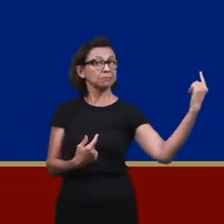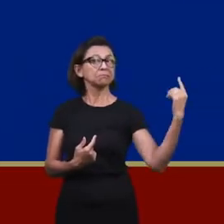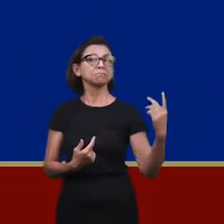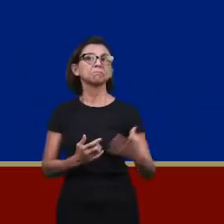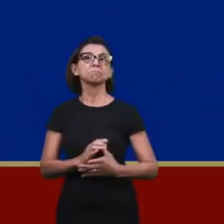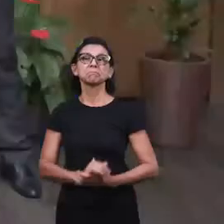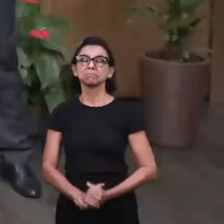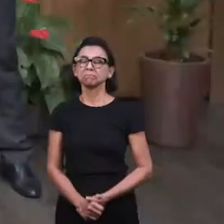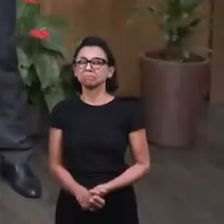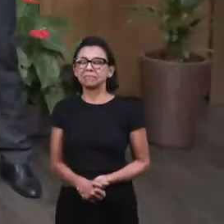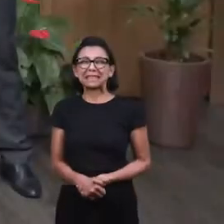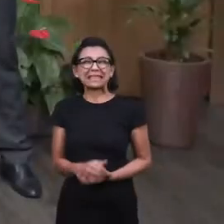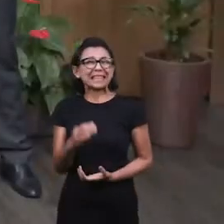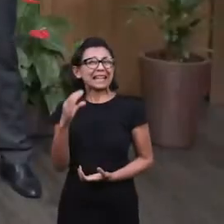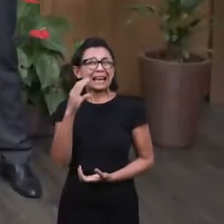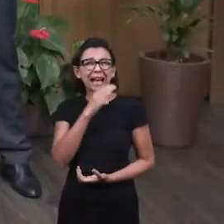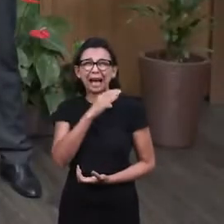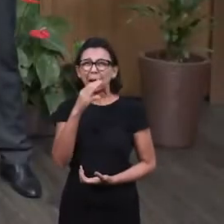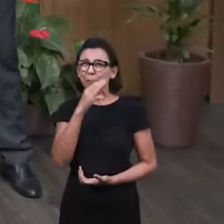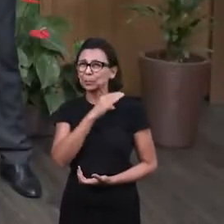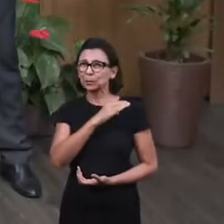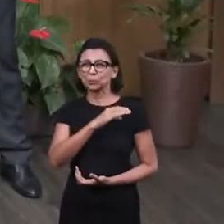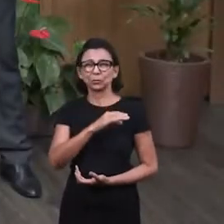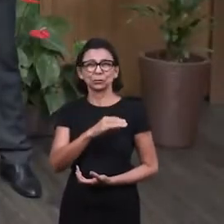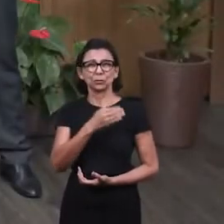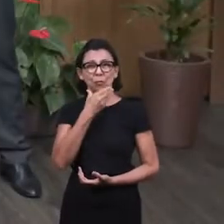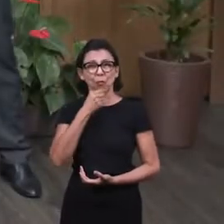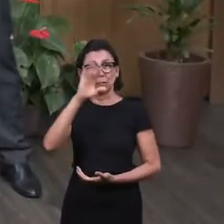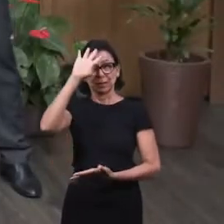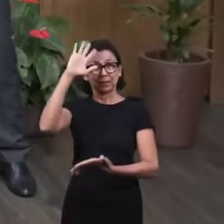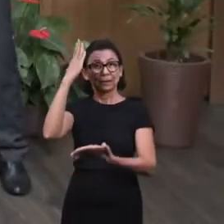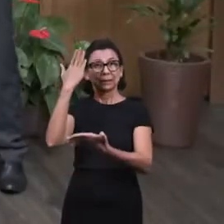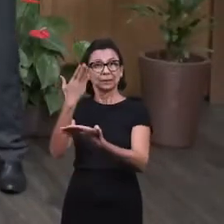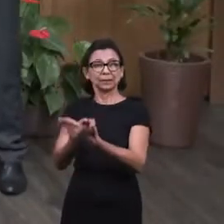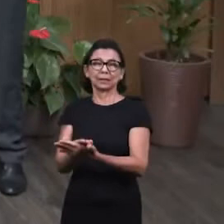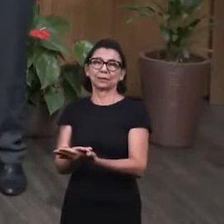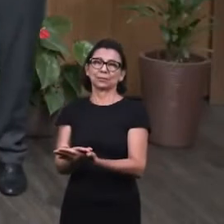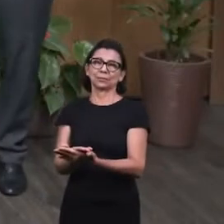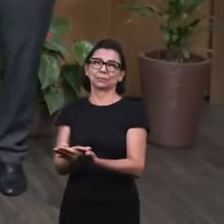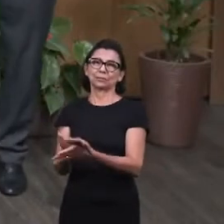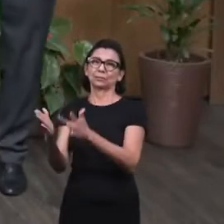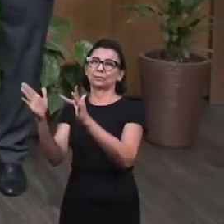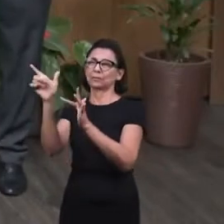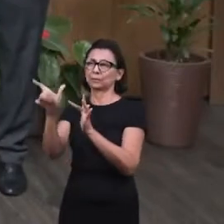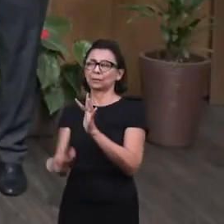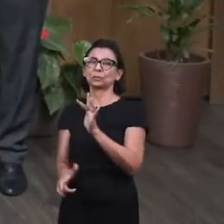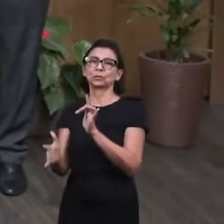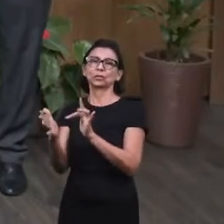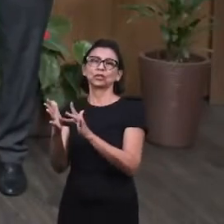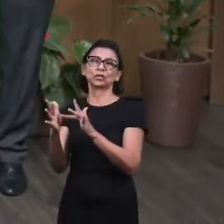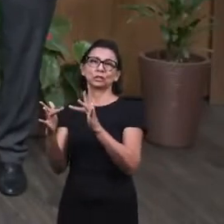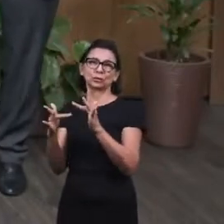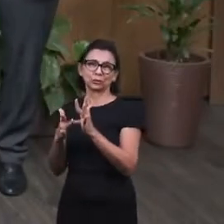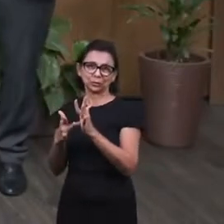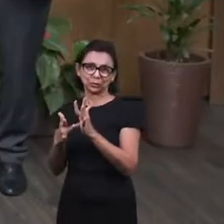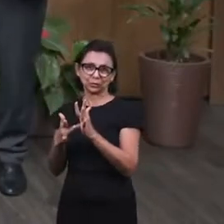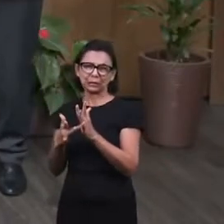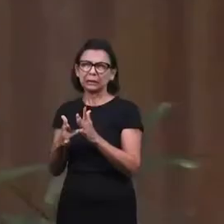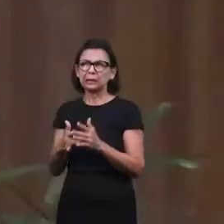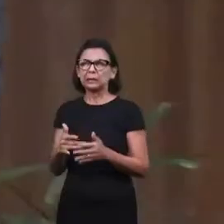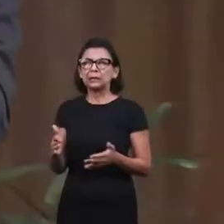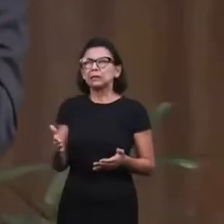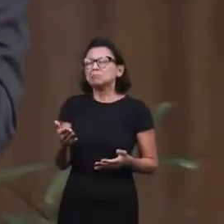That is, he promptly believed the word of the Lord Jesus. and we could even ask,